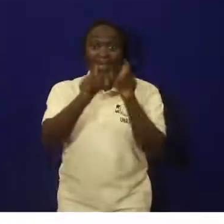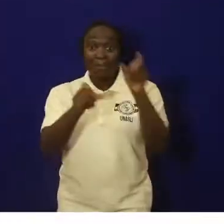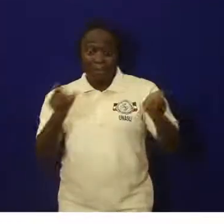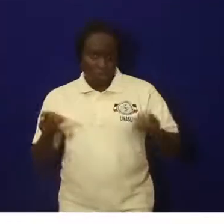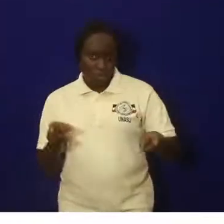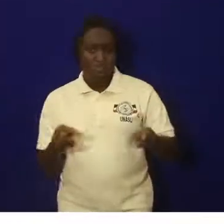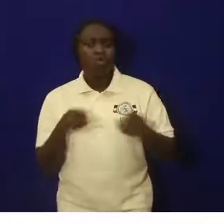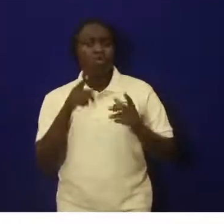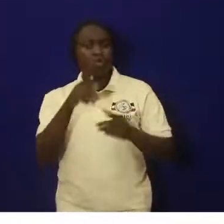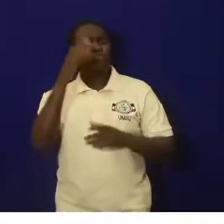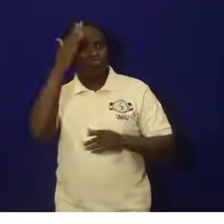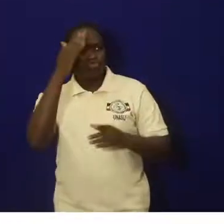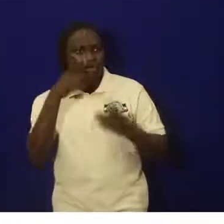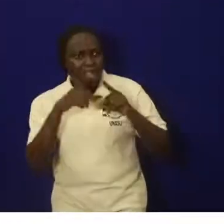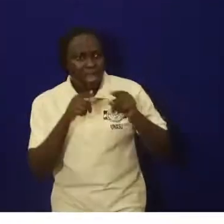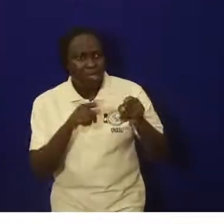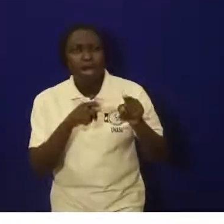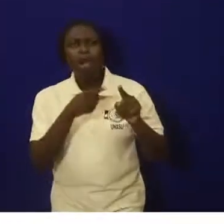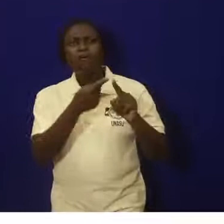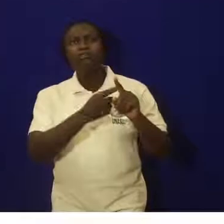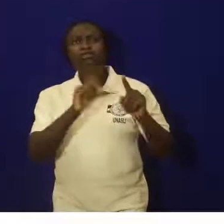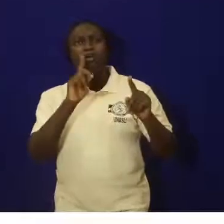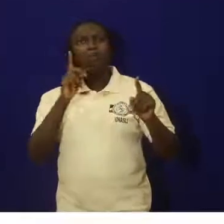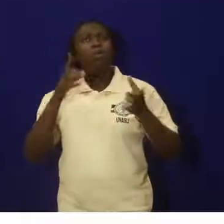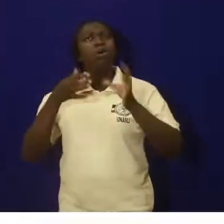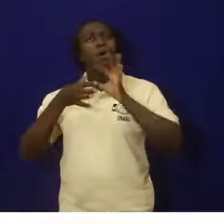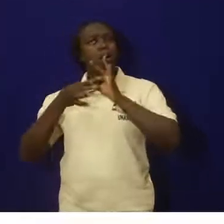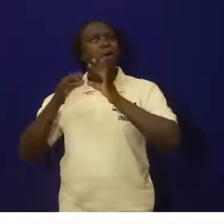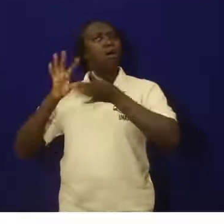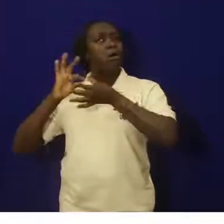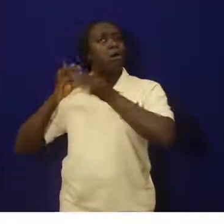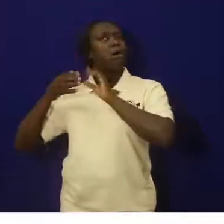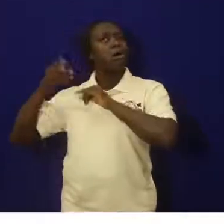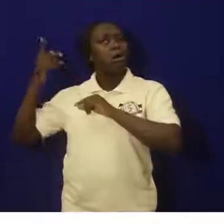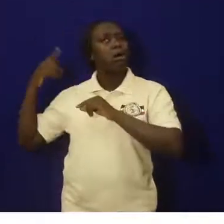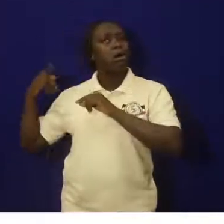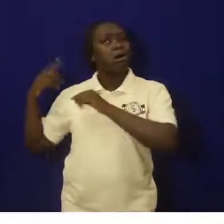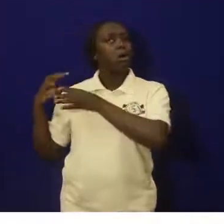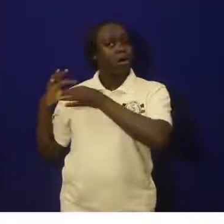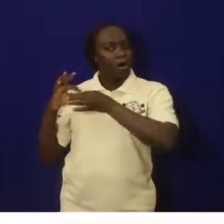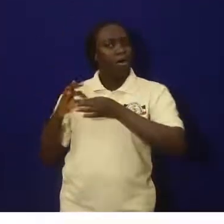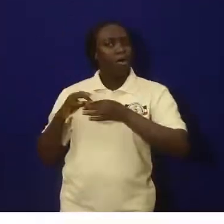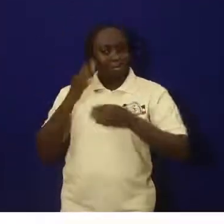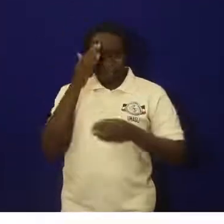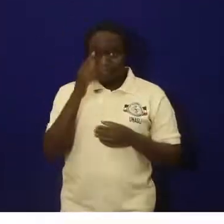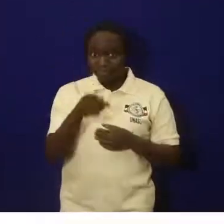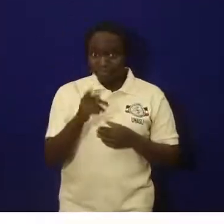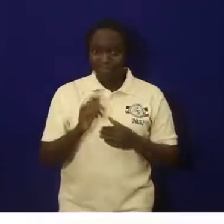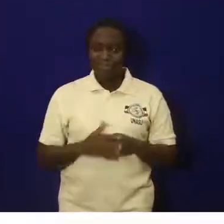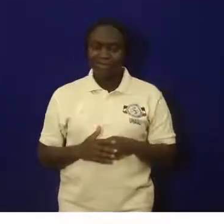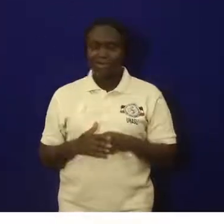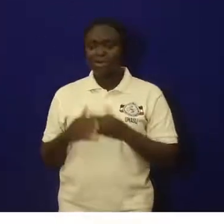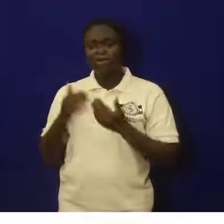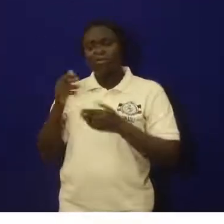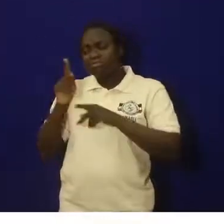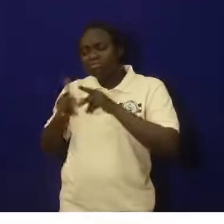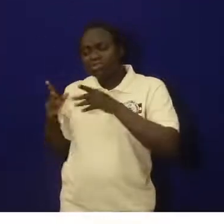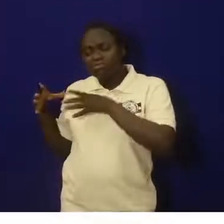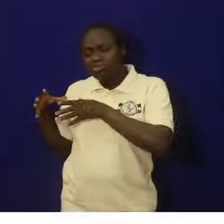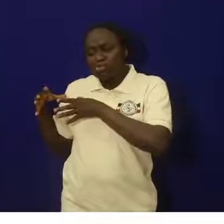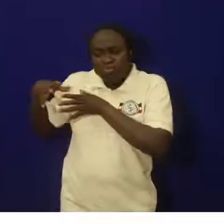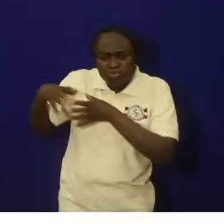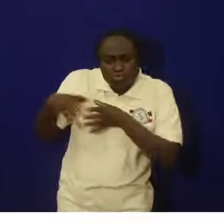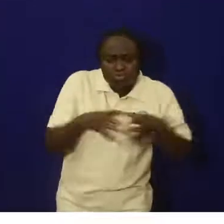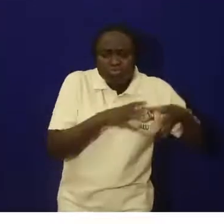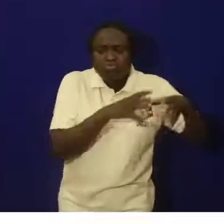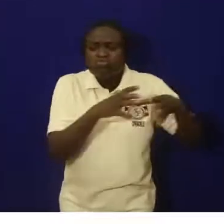we can know their origin, languages. The course of migration, how did they